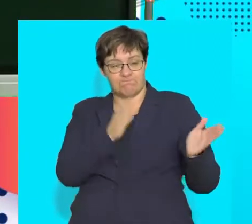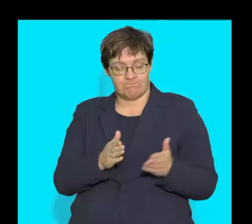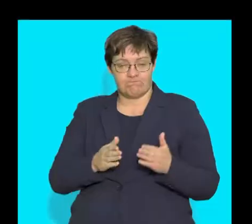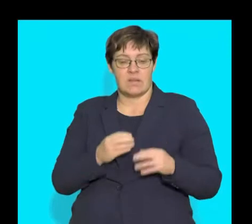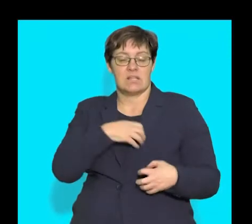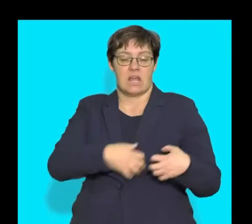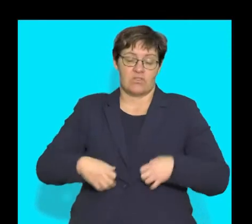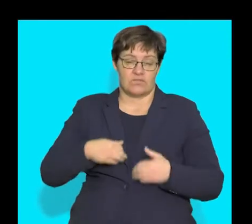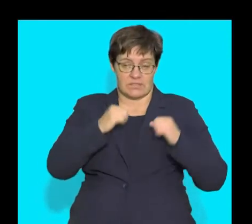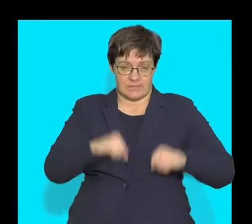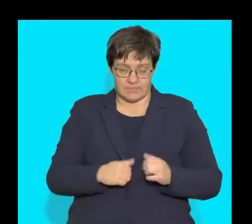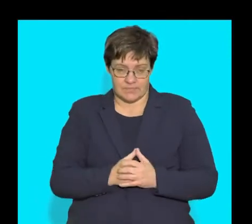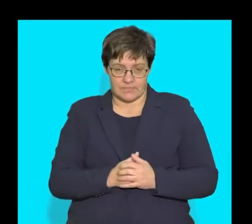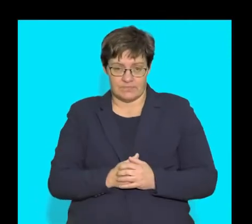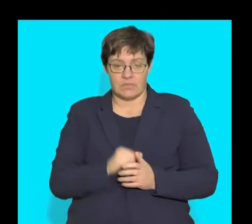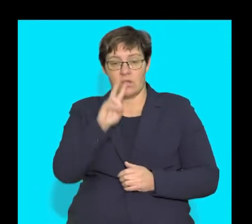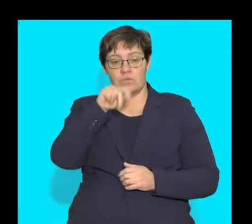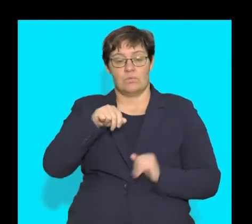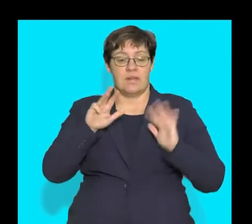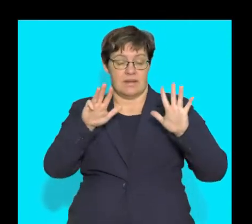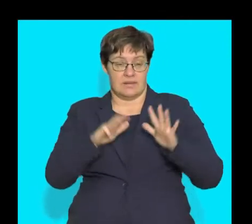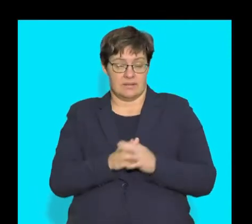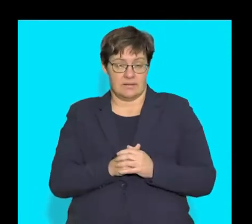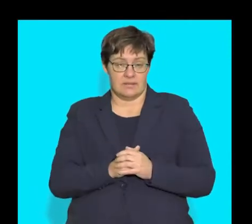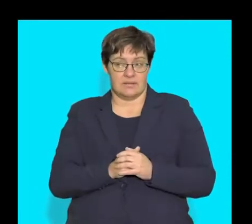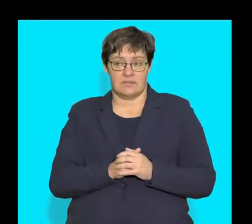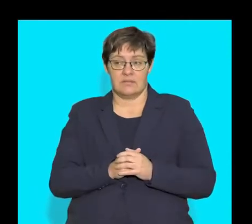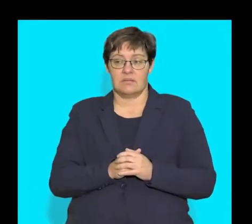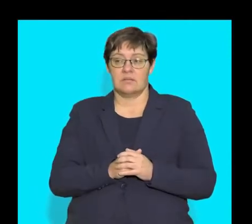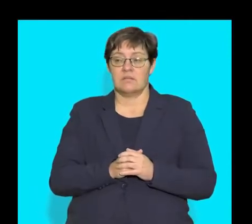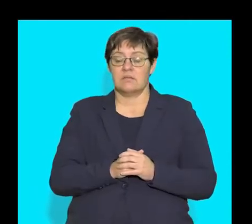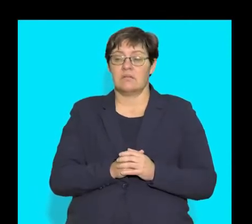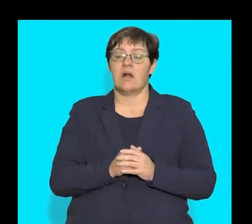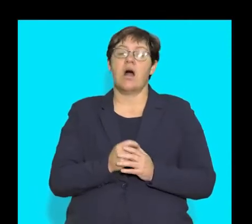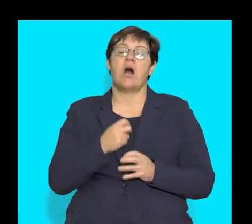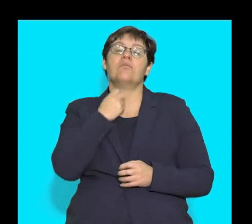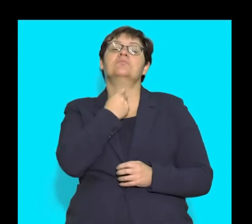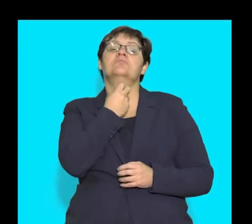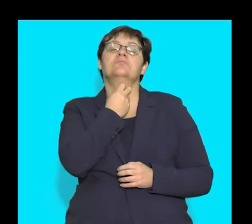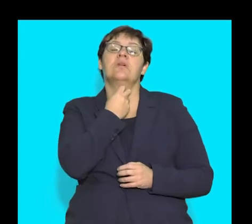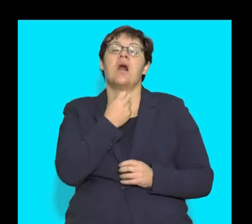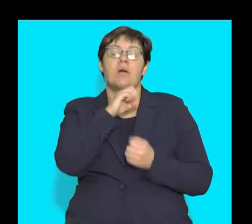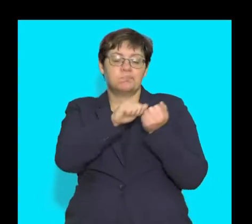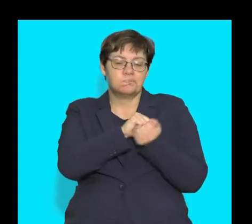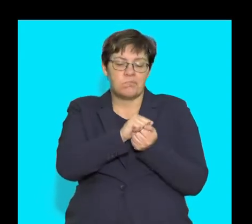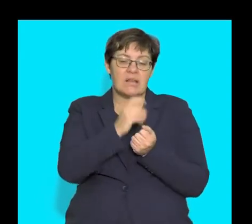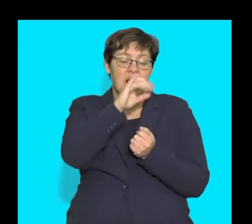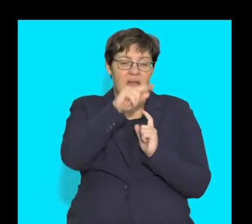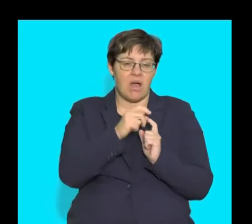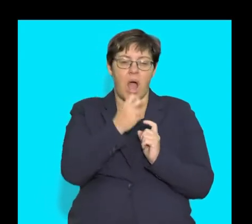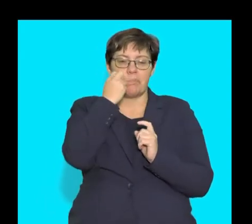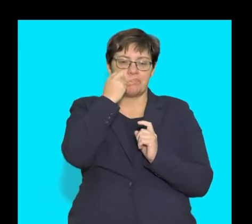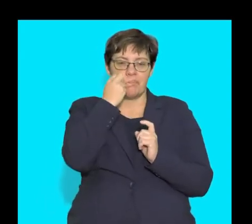digestive system. 2.9. The ball of chewed food mixed with saliva